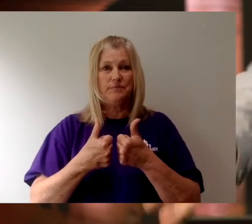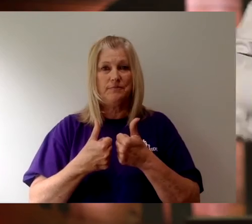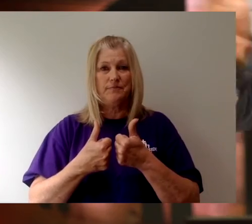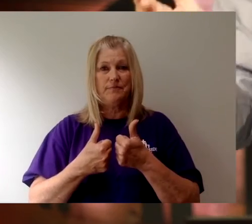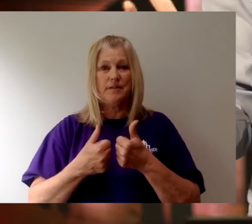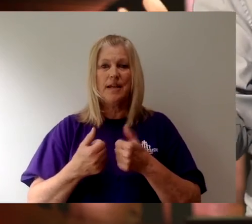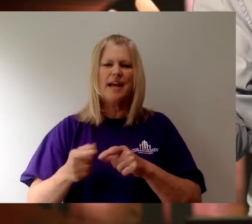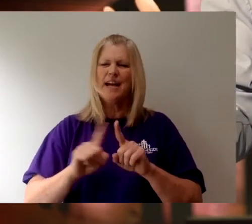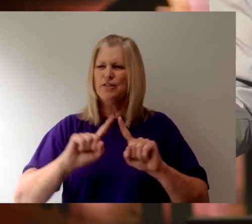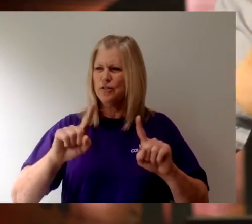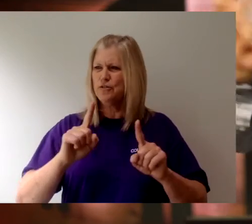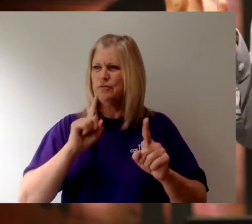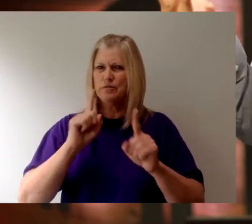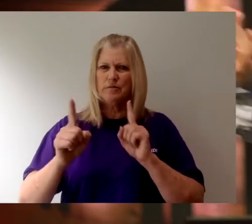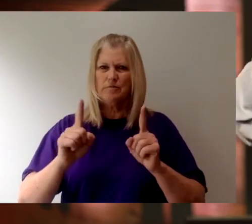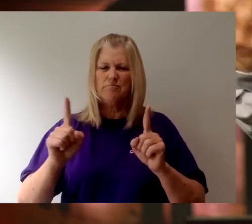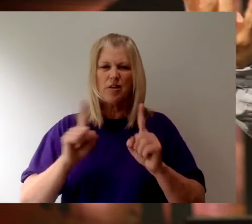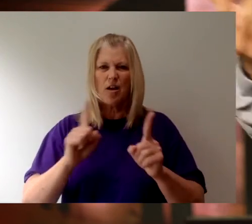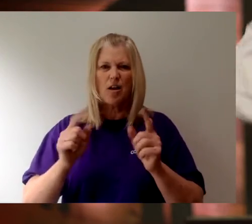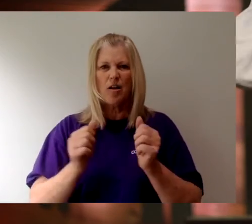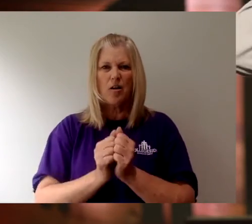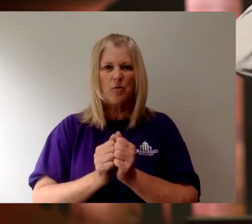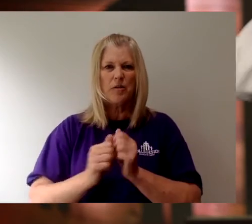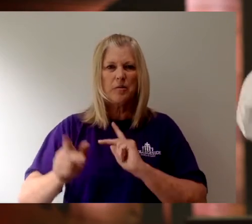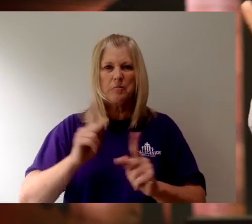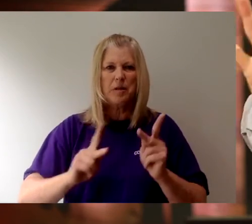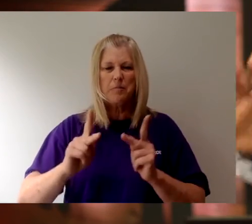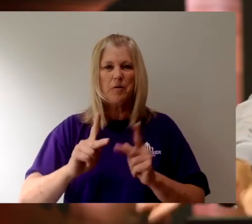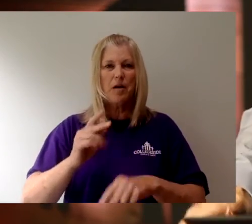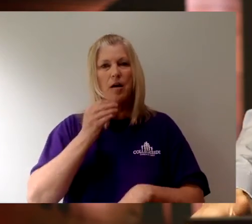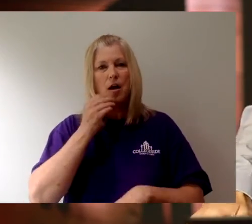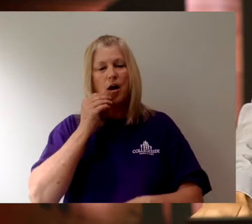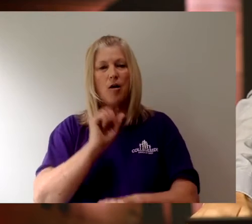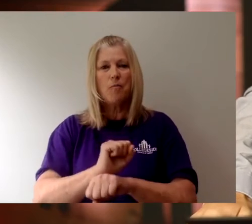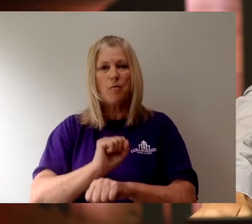As you interact with people at work, at home, in church, as you interact with people,